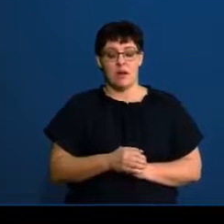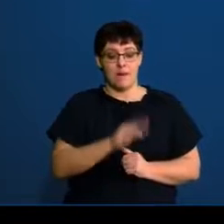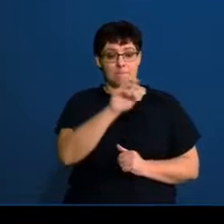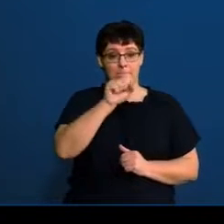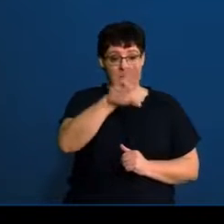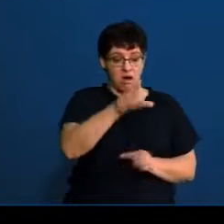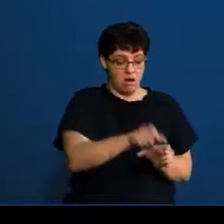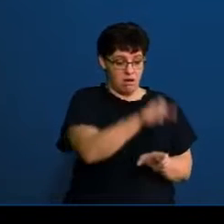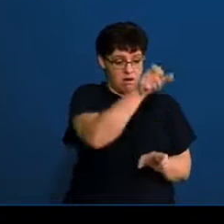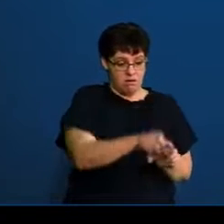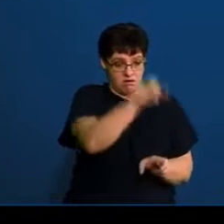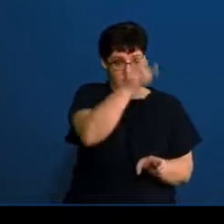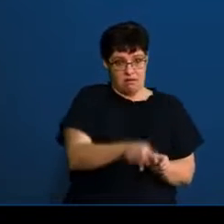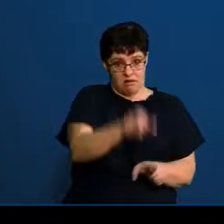graph